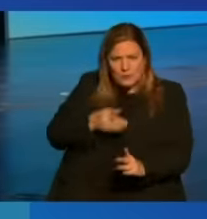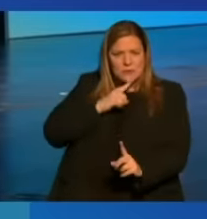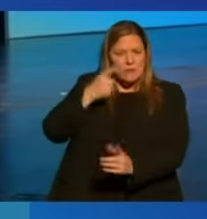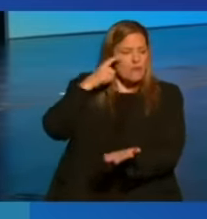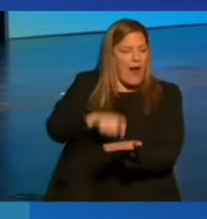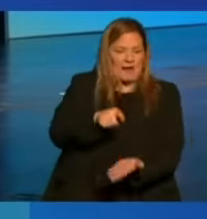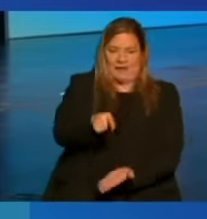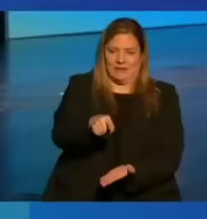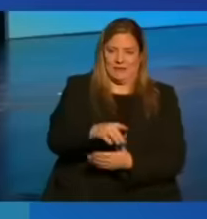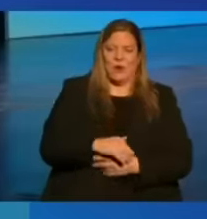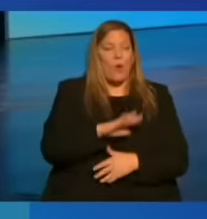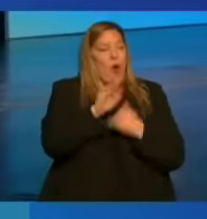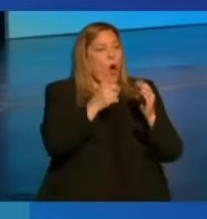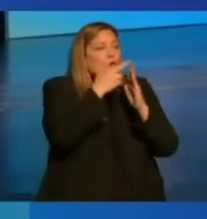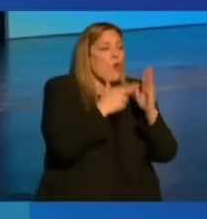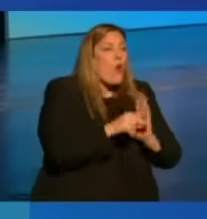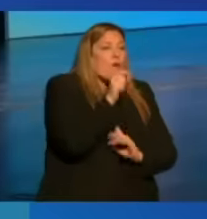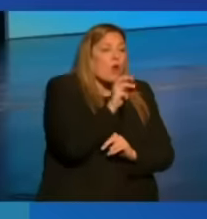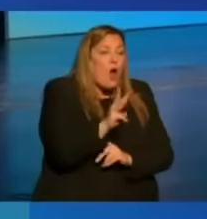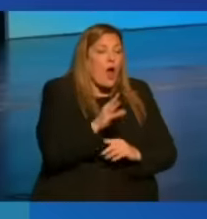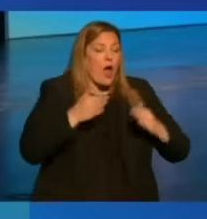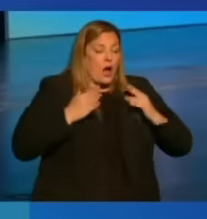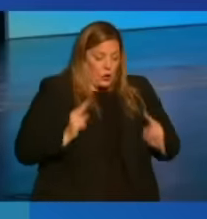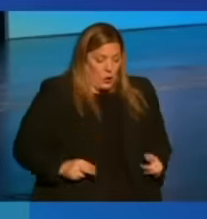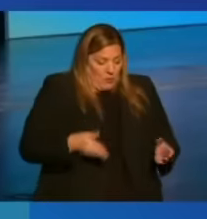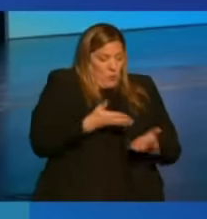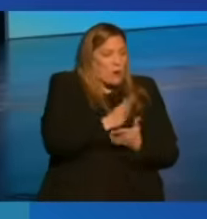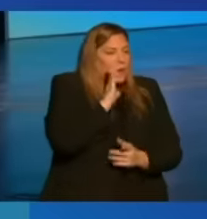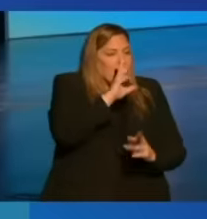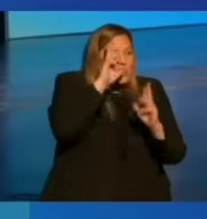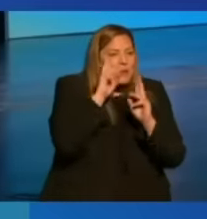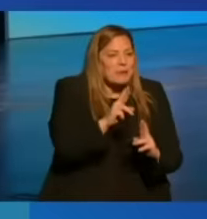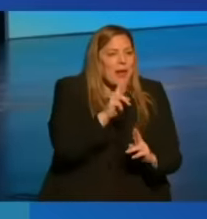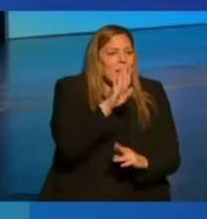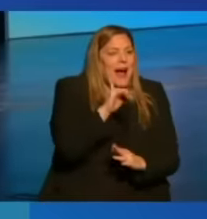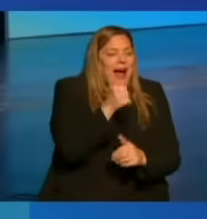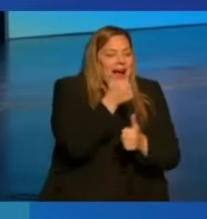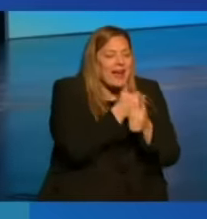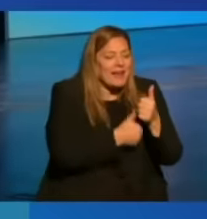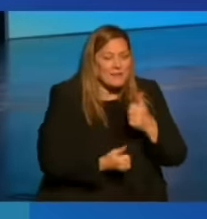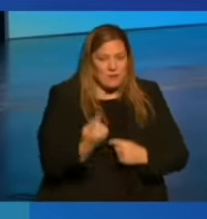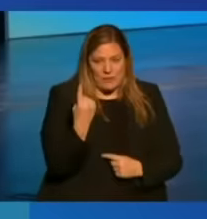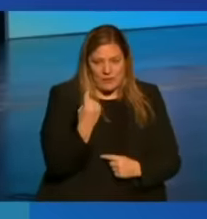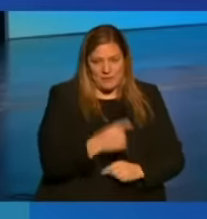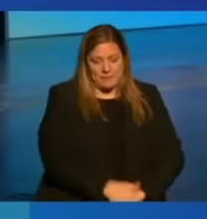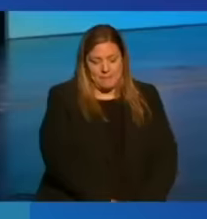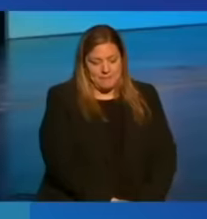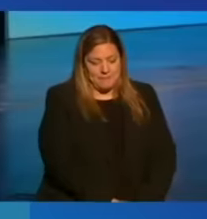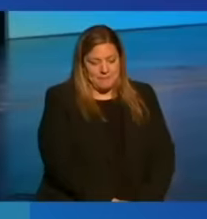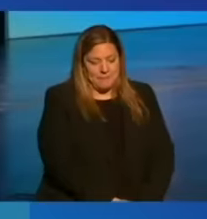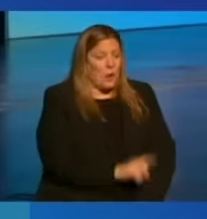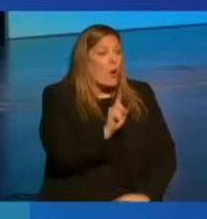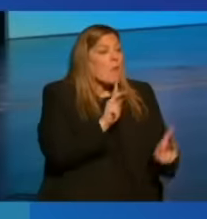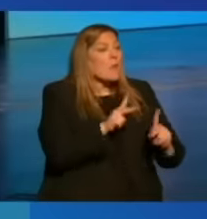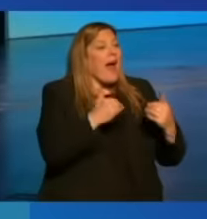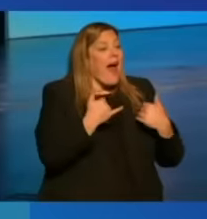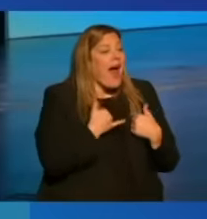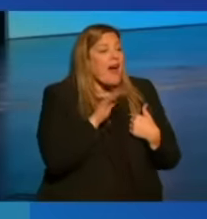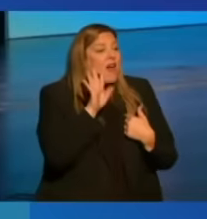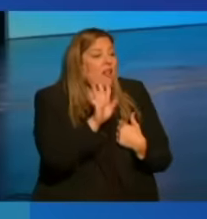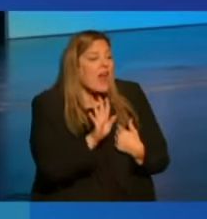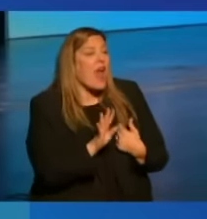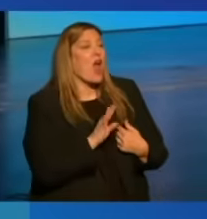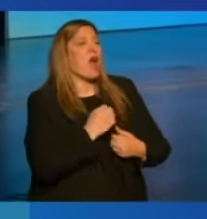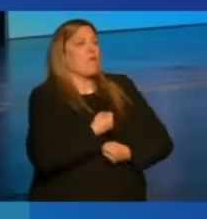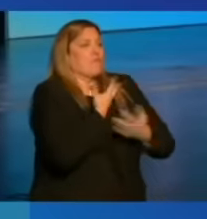Where the rule of law and human rights are respected by everybody. Where people have a voice in